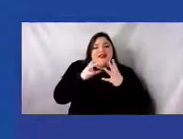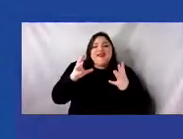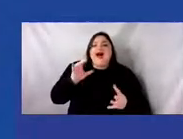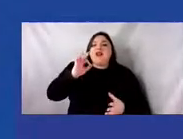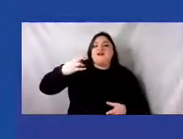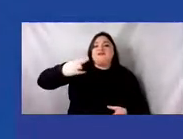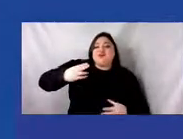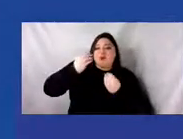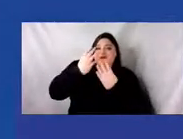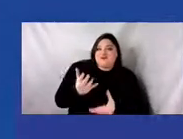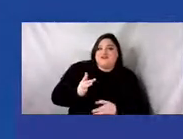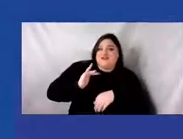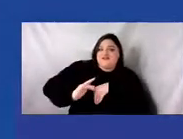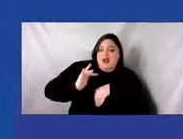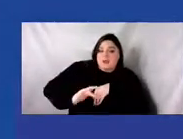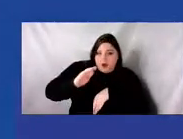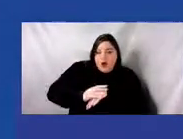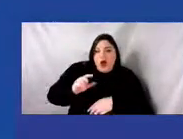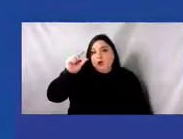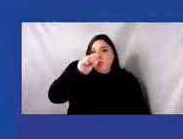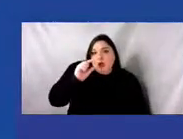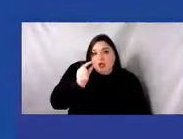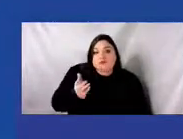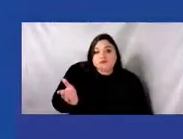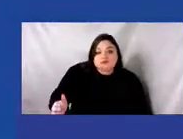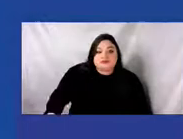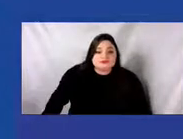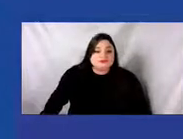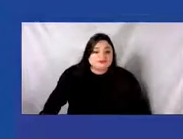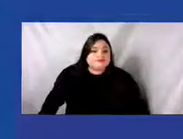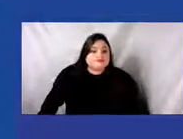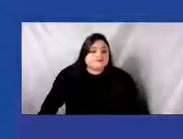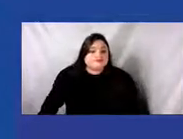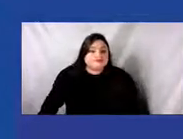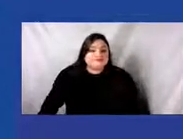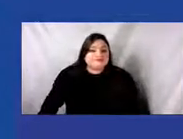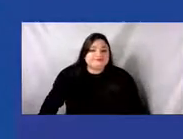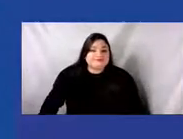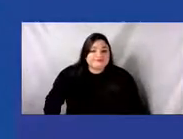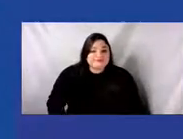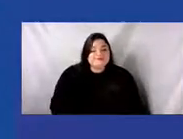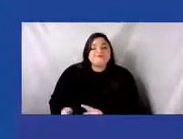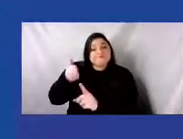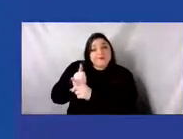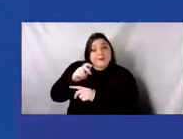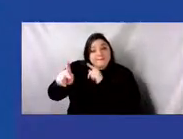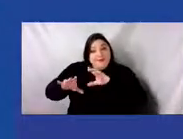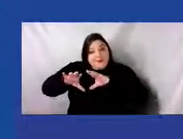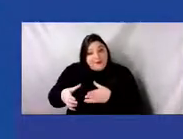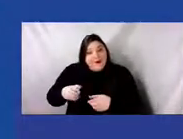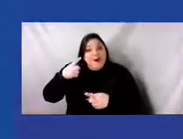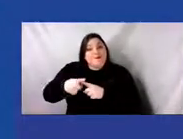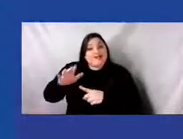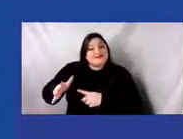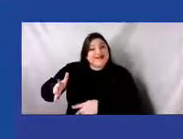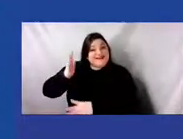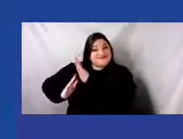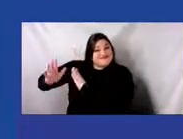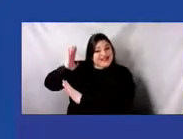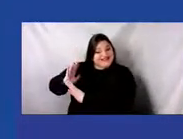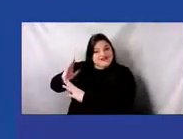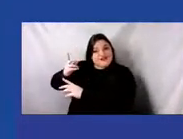easily accessible. They and descendants of their communities should be the only people